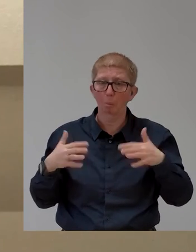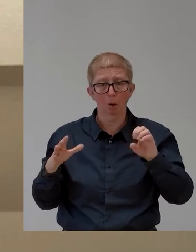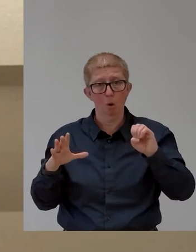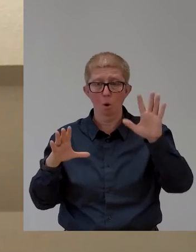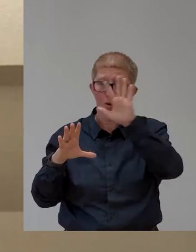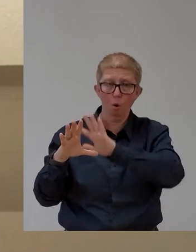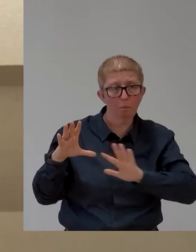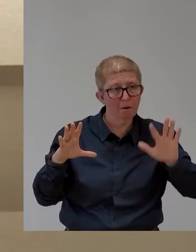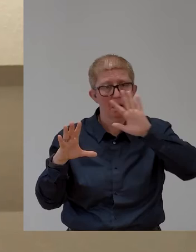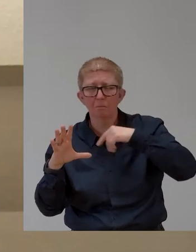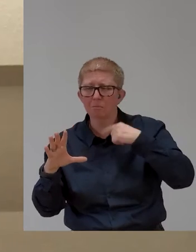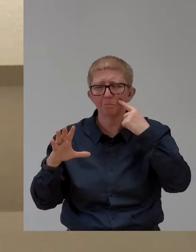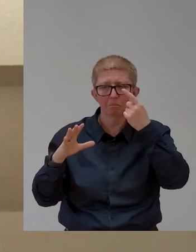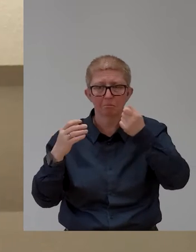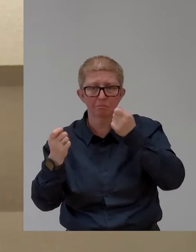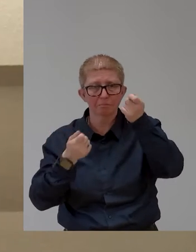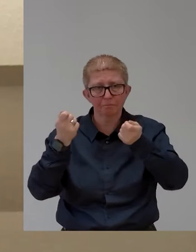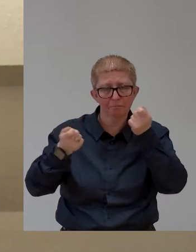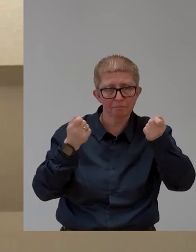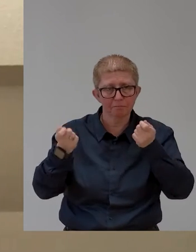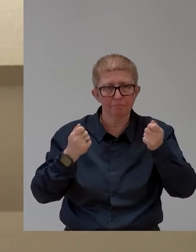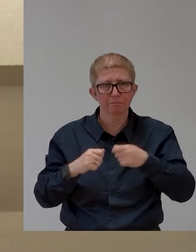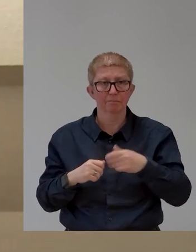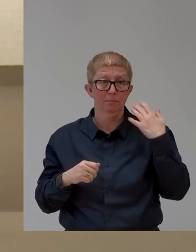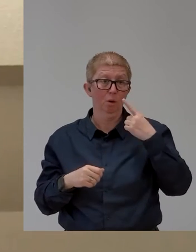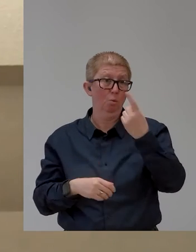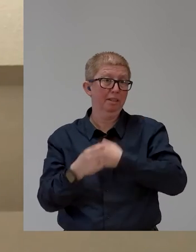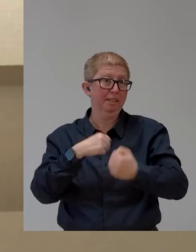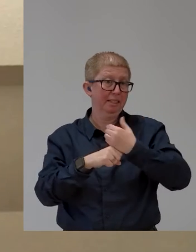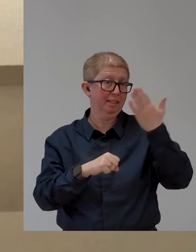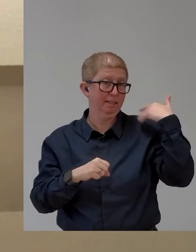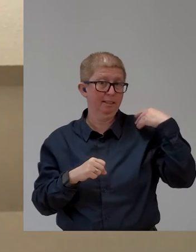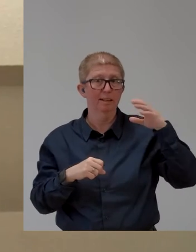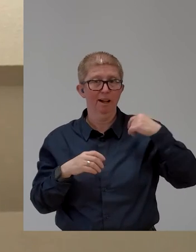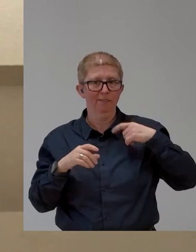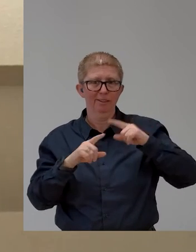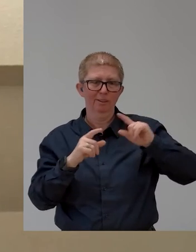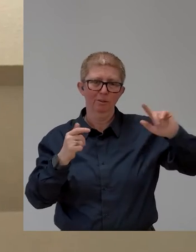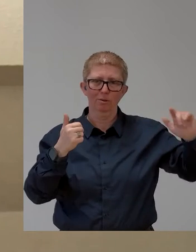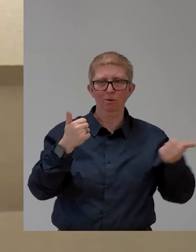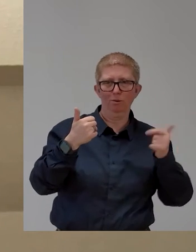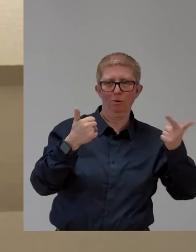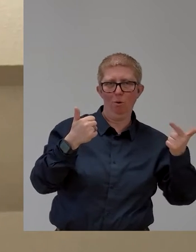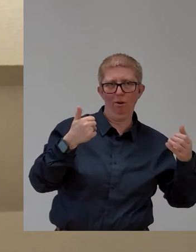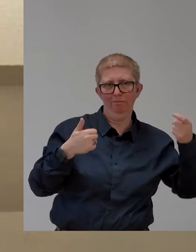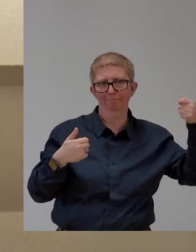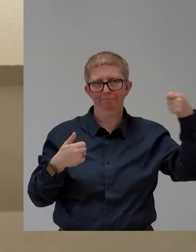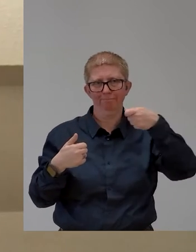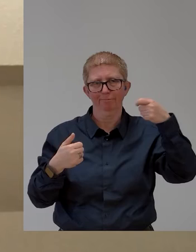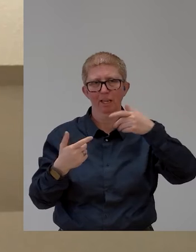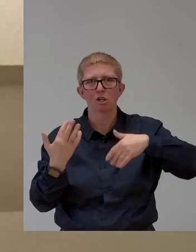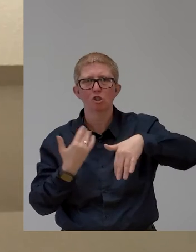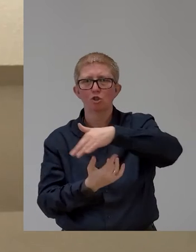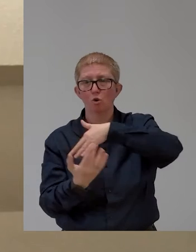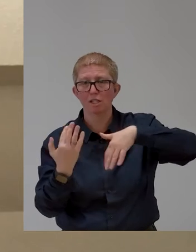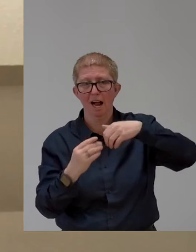managed to set up a co-investment facility, the European Social Innovation Impact Fund, with a target volume of 20 million euros.